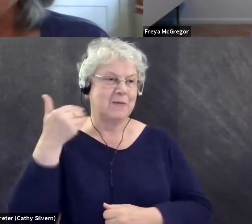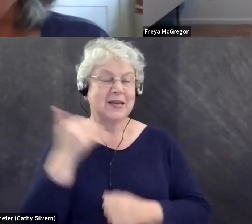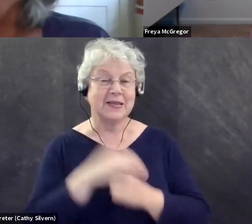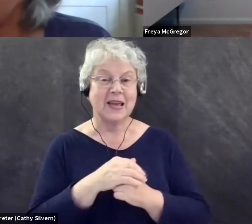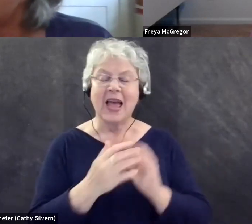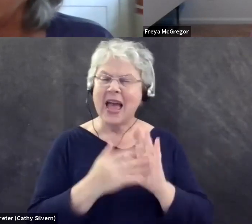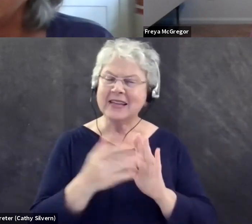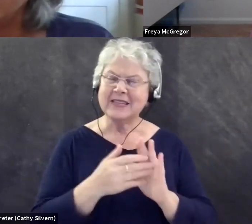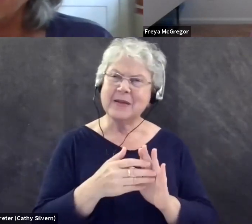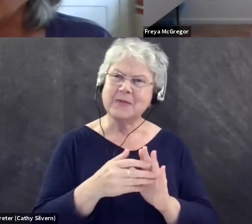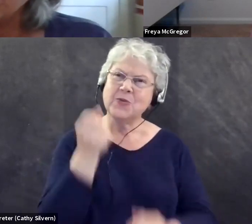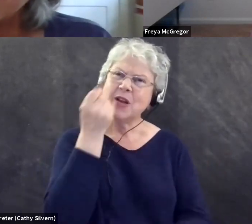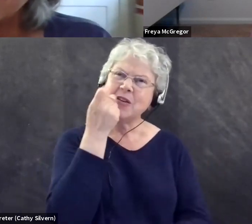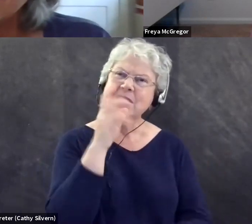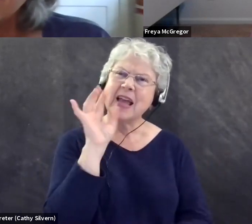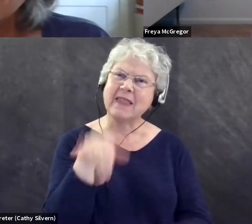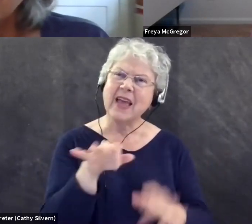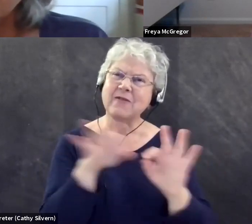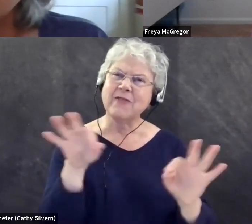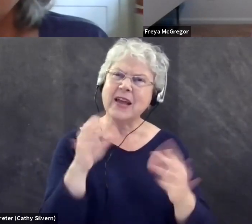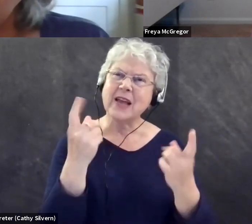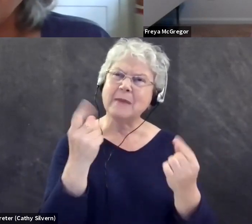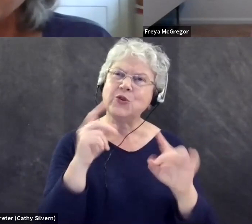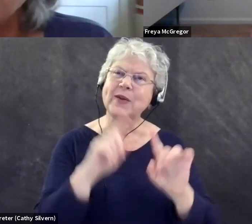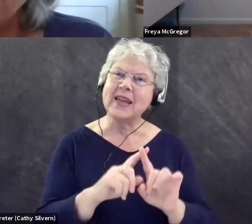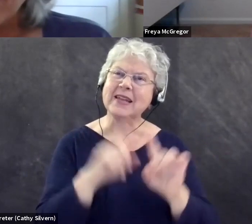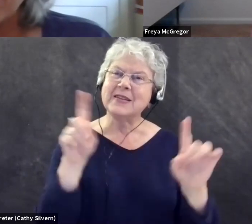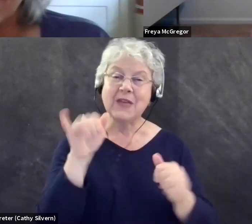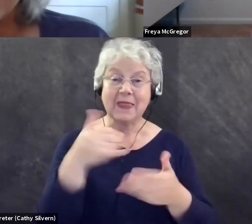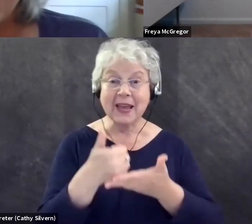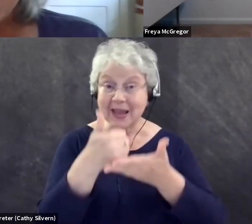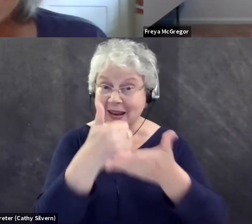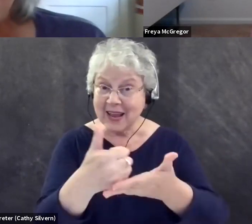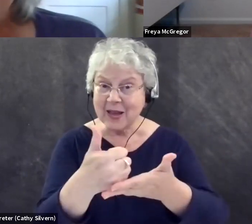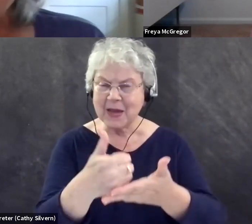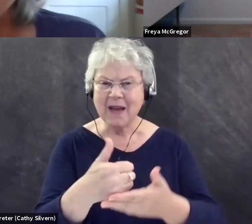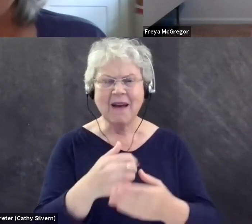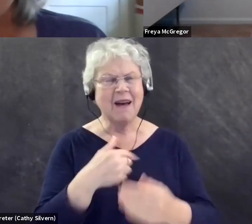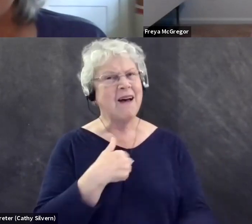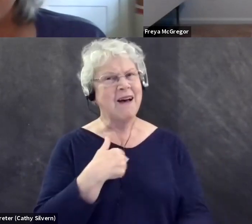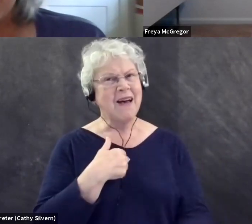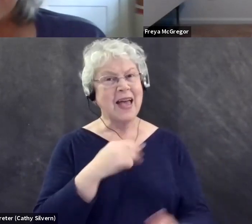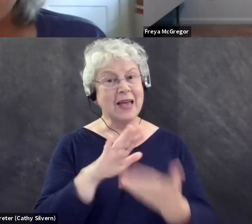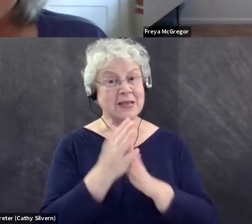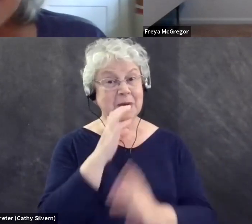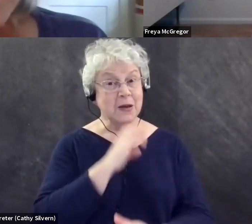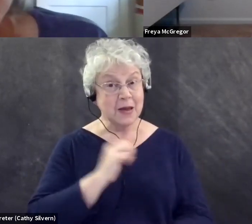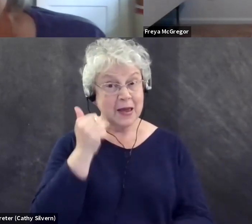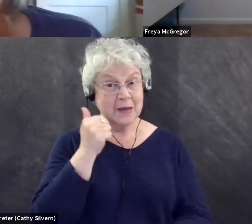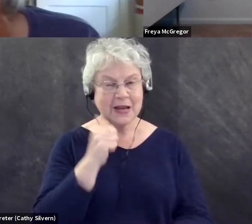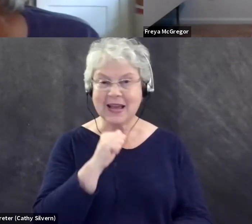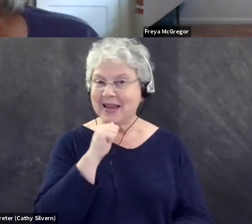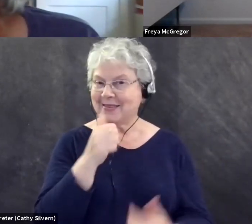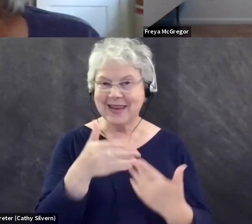hearing it that way helps. Um, I too feel, you know, as I'm aging that it's not as